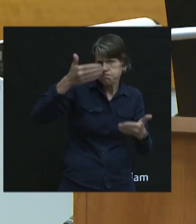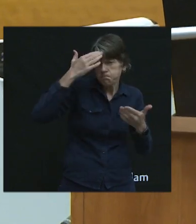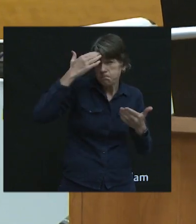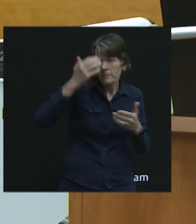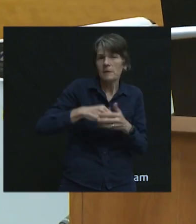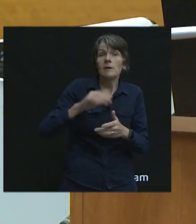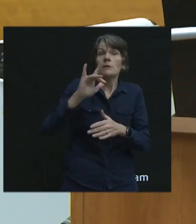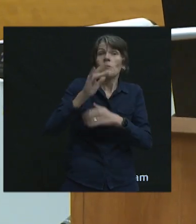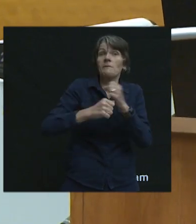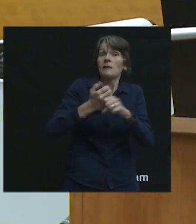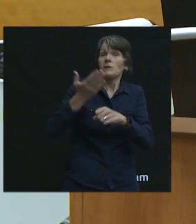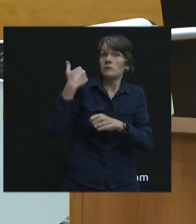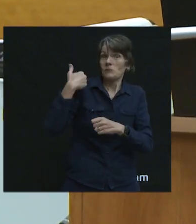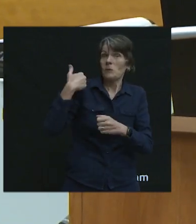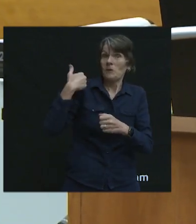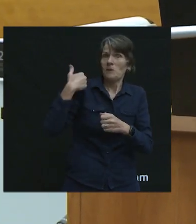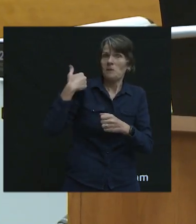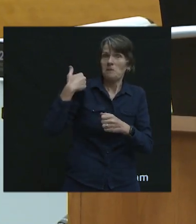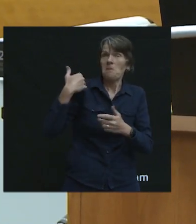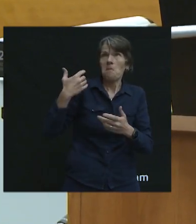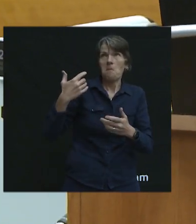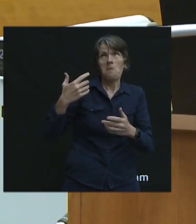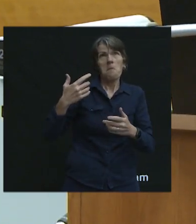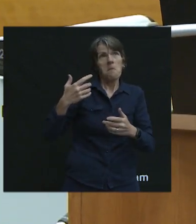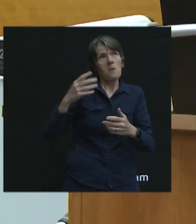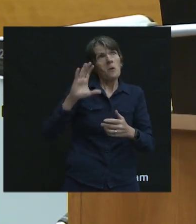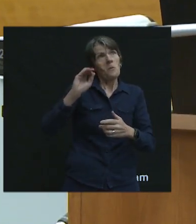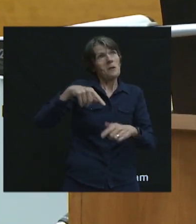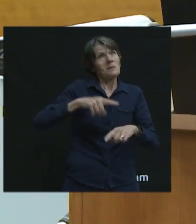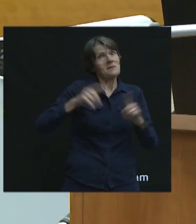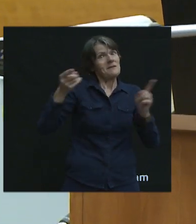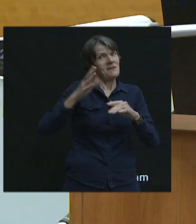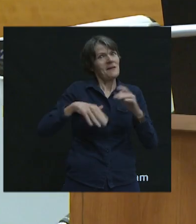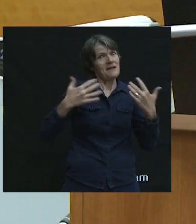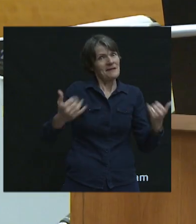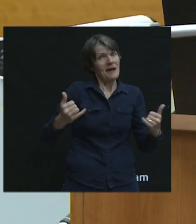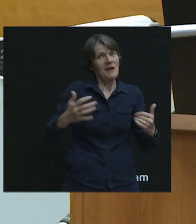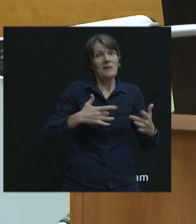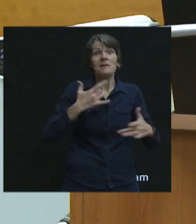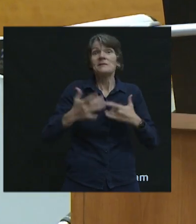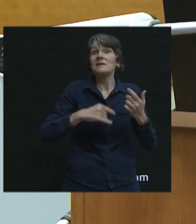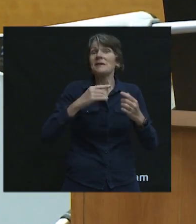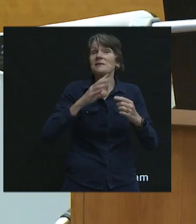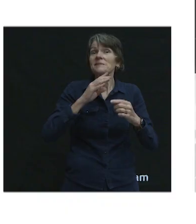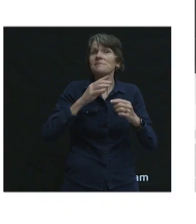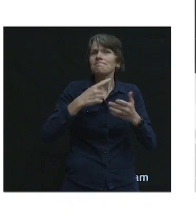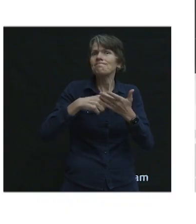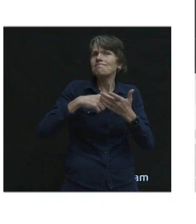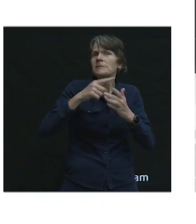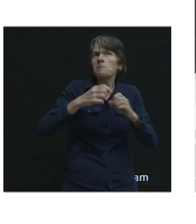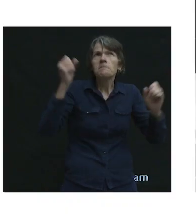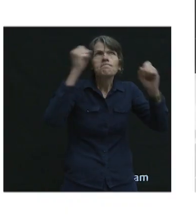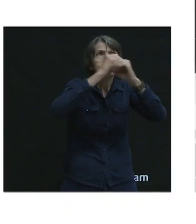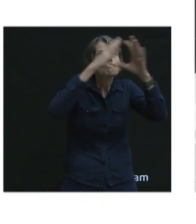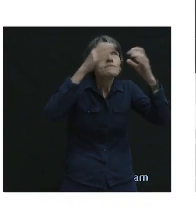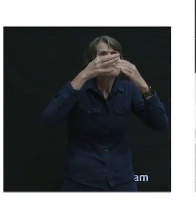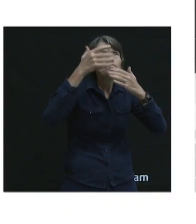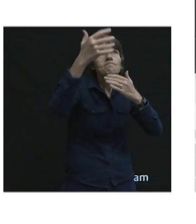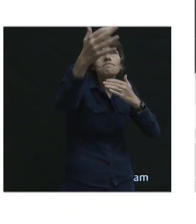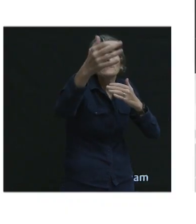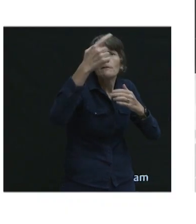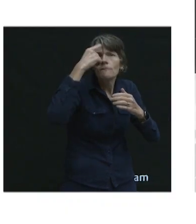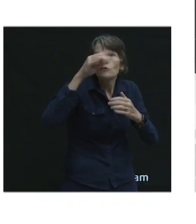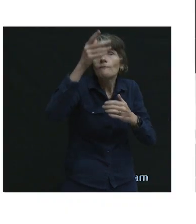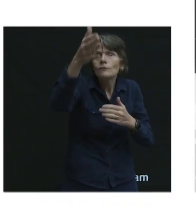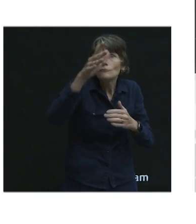25 years ago when I was in Coquitlam, things looked different than they do now. And I'm excited to talk about what it's going to look like or what it's going to take to get us to the place